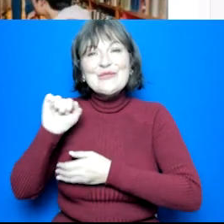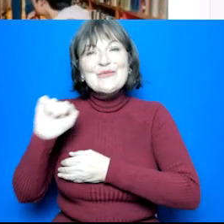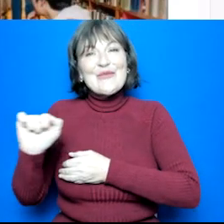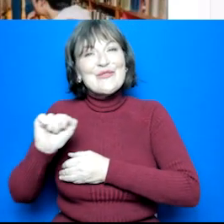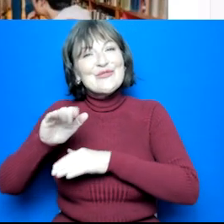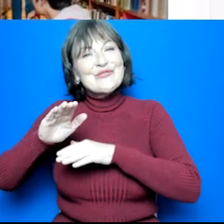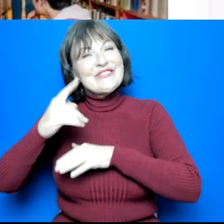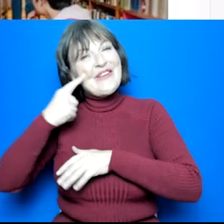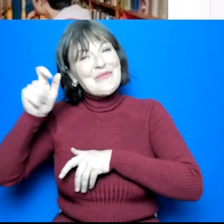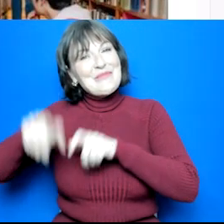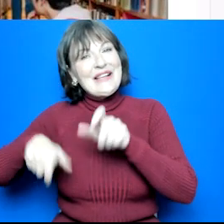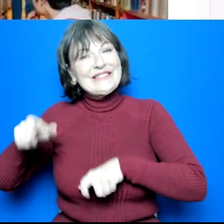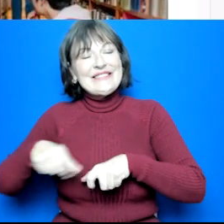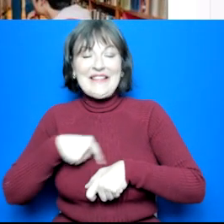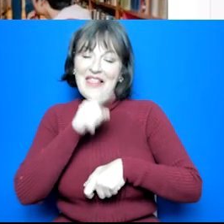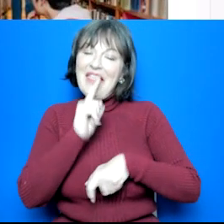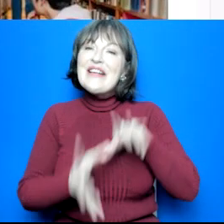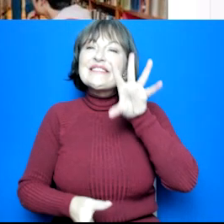of my world of work.